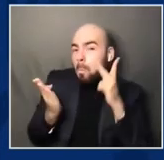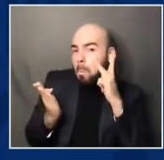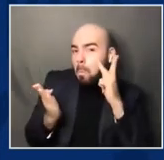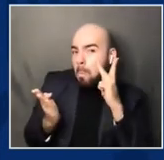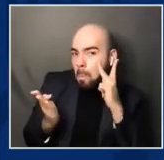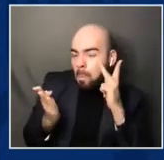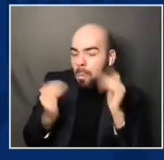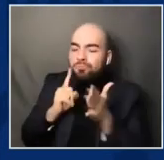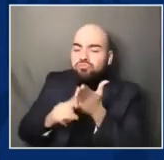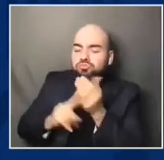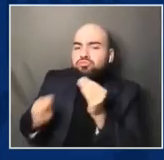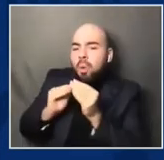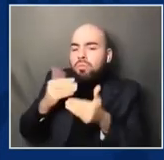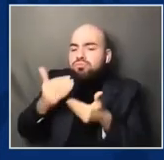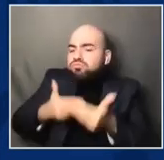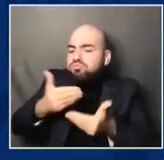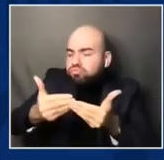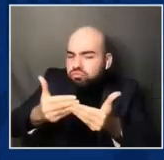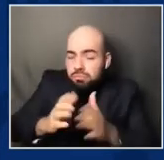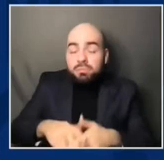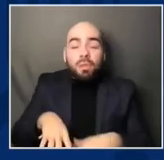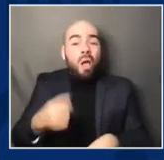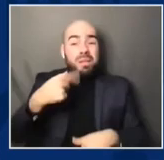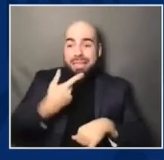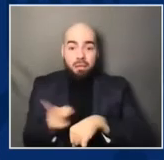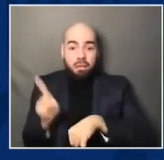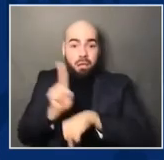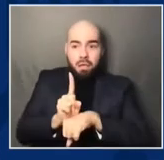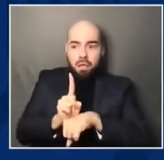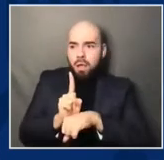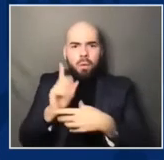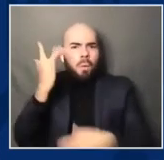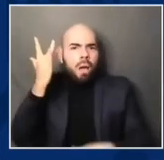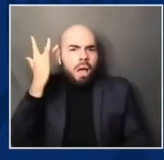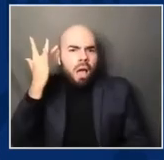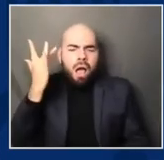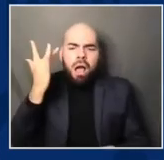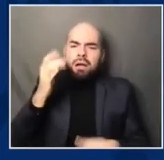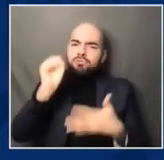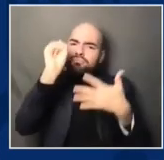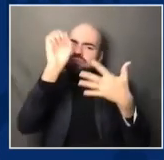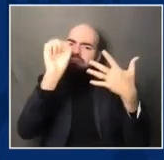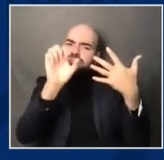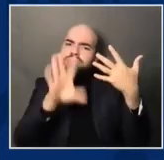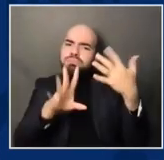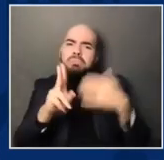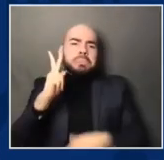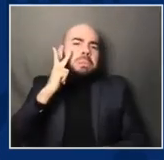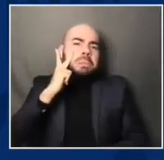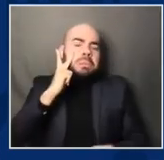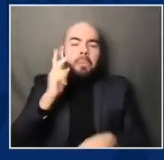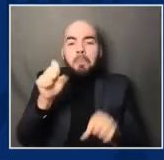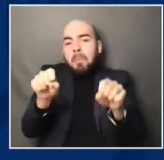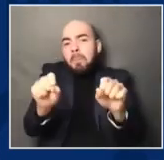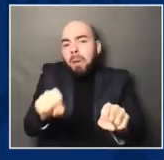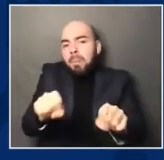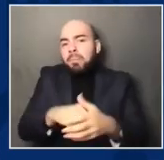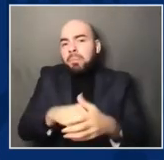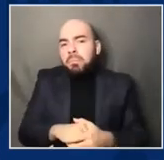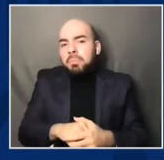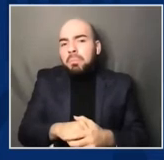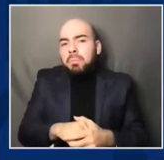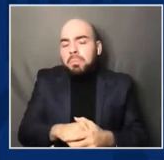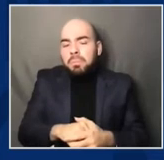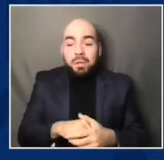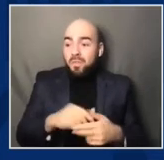laying out what we expect to do and hope can be done, some of it, between now and the time we were sworn in. But so